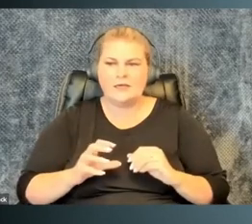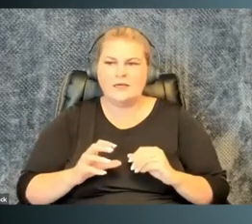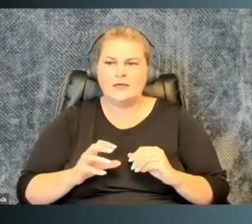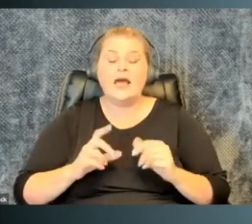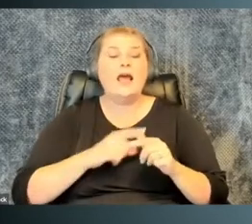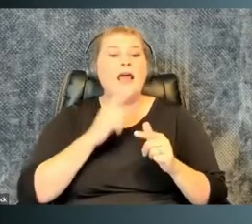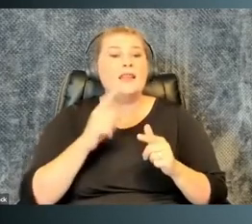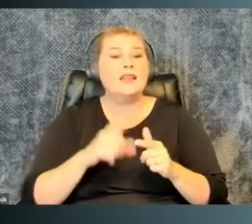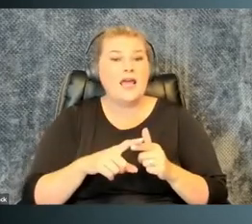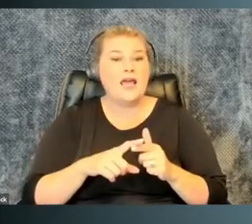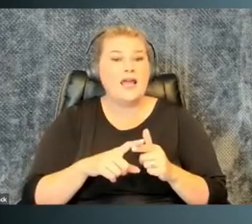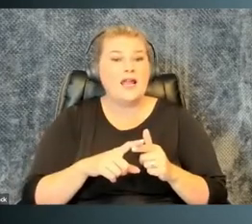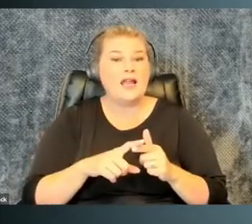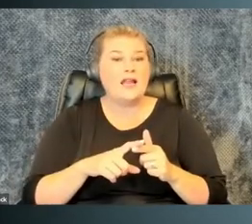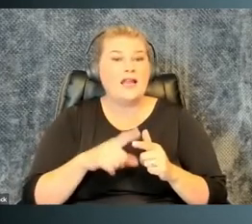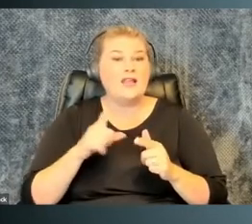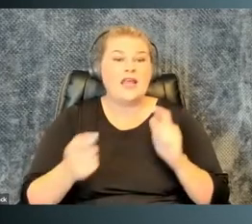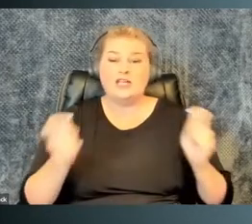started unpacking.